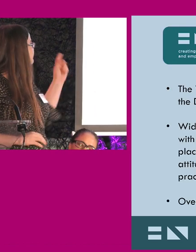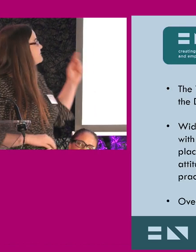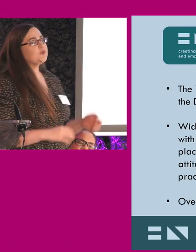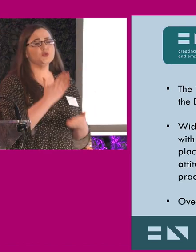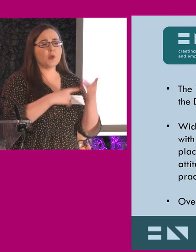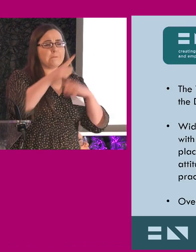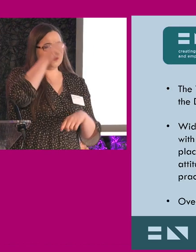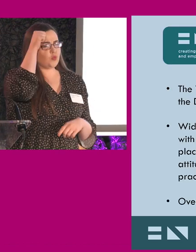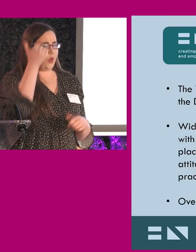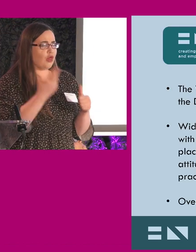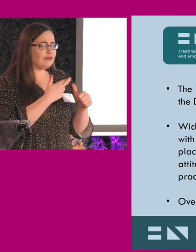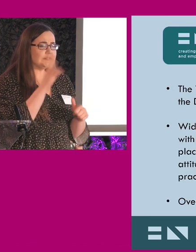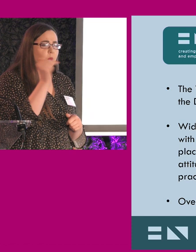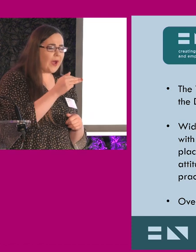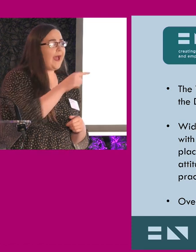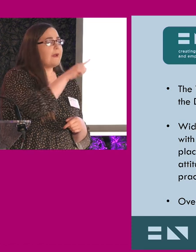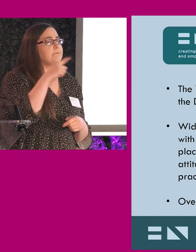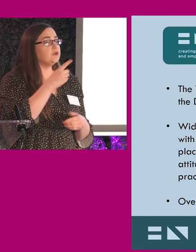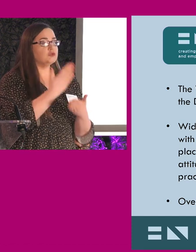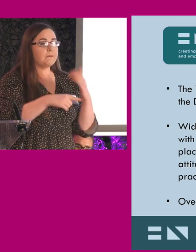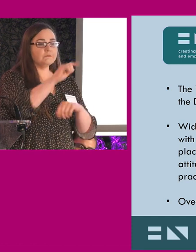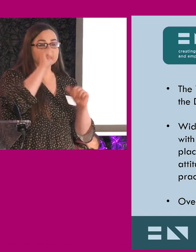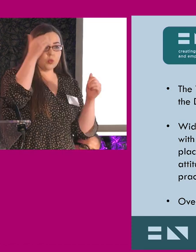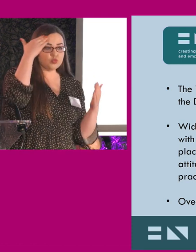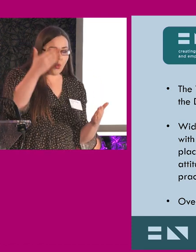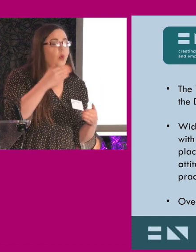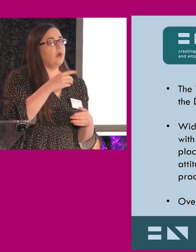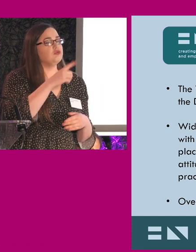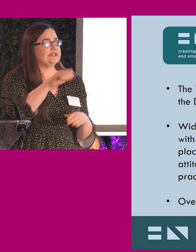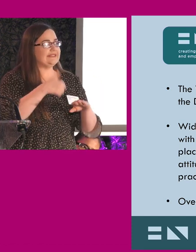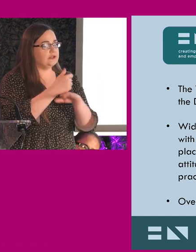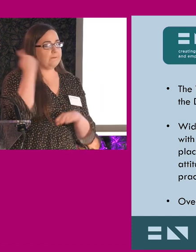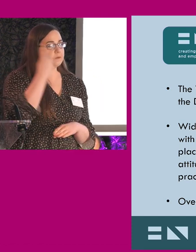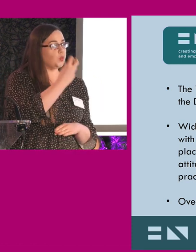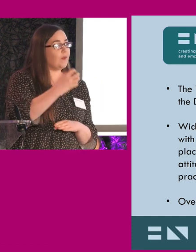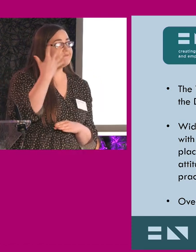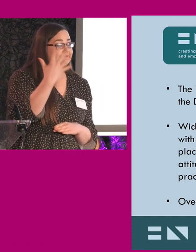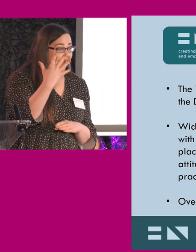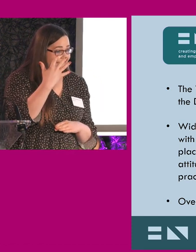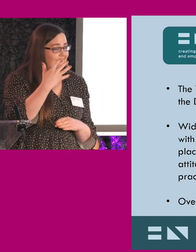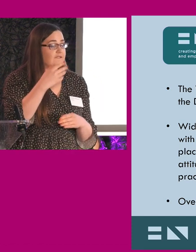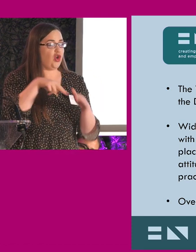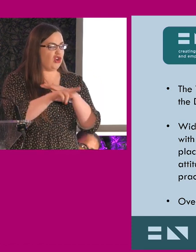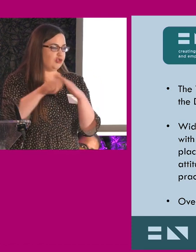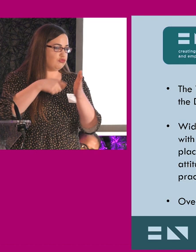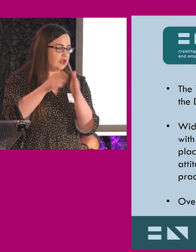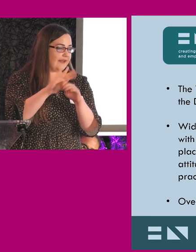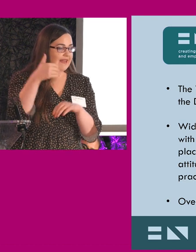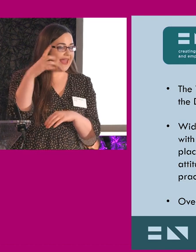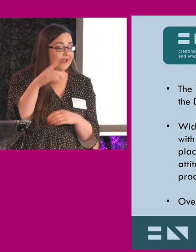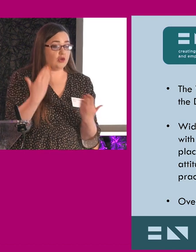signing. So some of you will be aware already of WAM. Uh, some of you may not know. It was set up in 2005